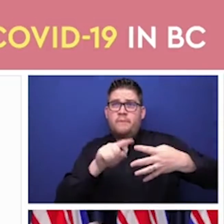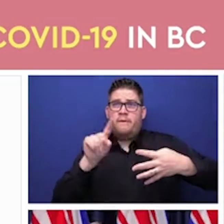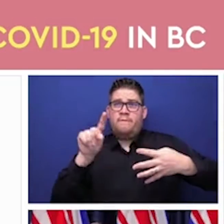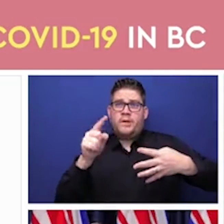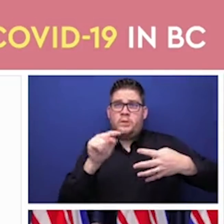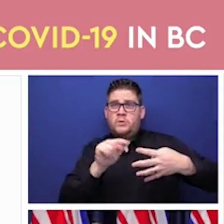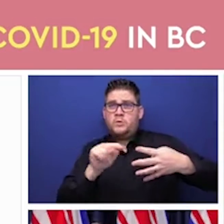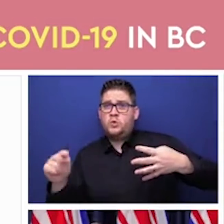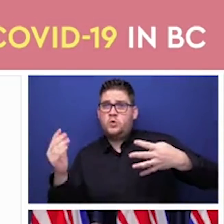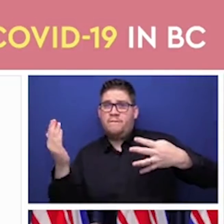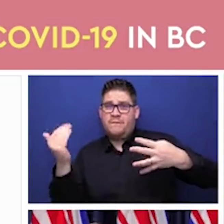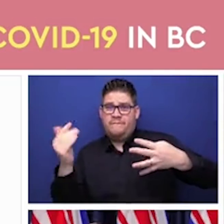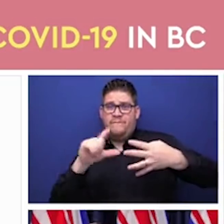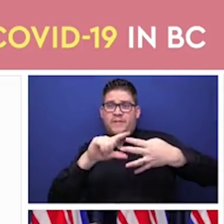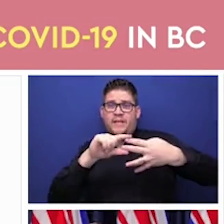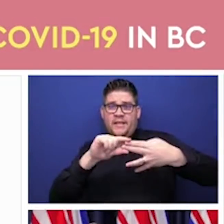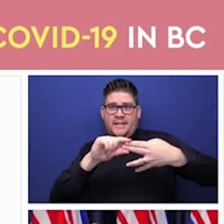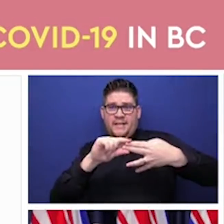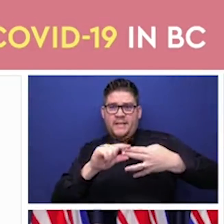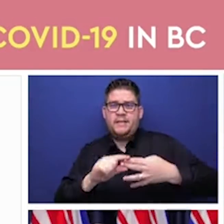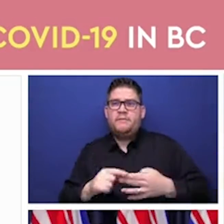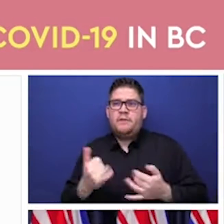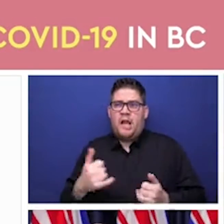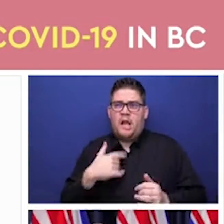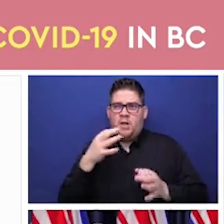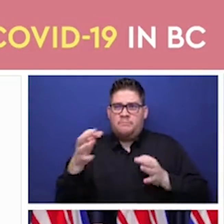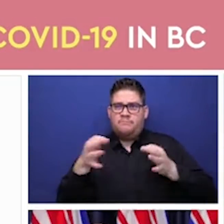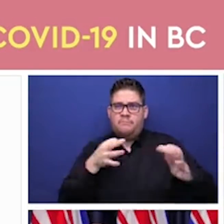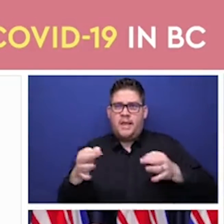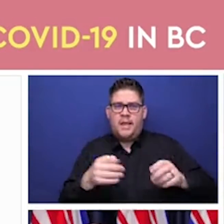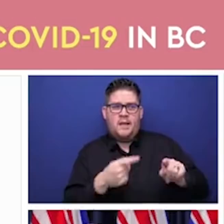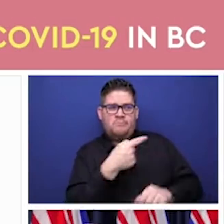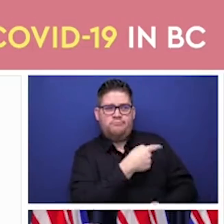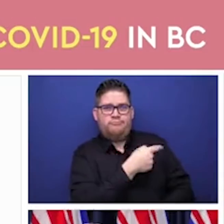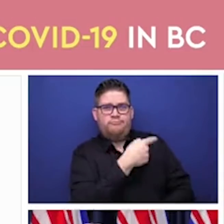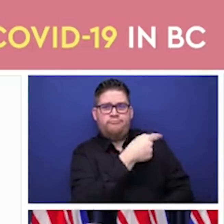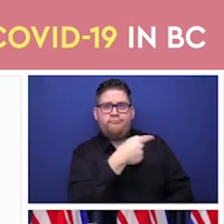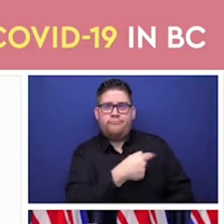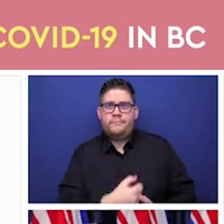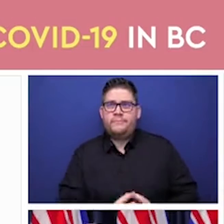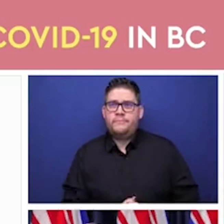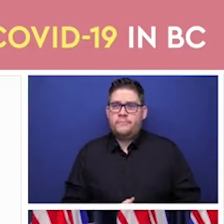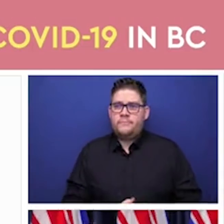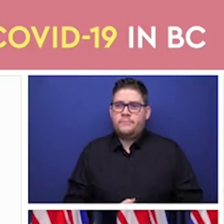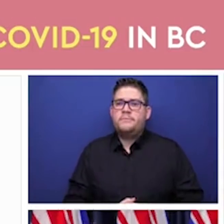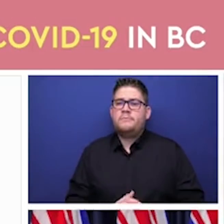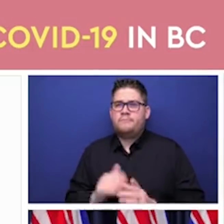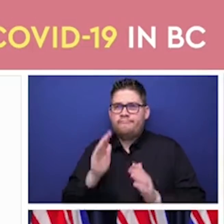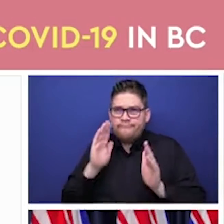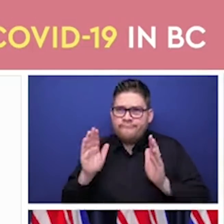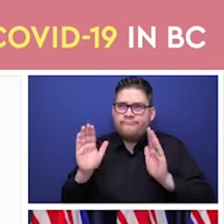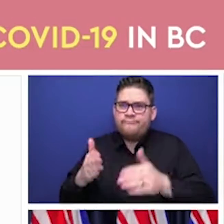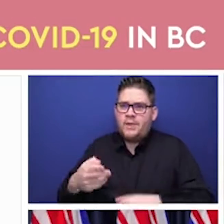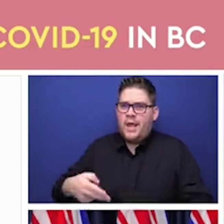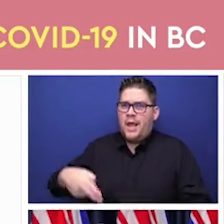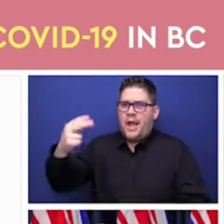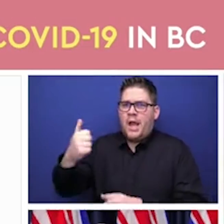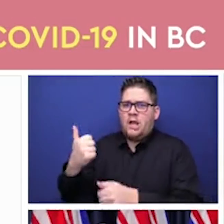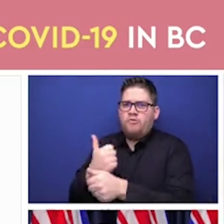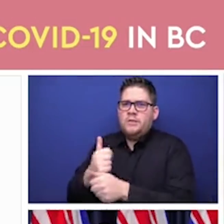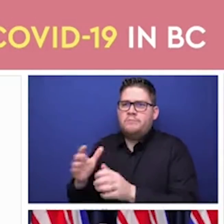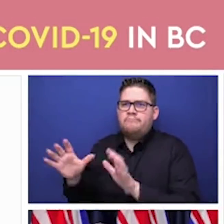and our phase 2 priority population groups. High-risk individuals in congregate settings, in shelters, in correctional facilities,